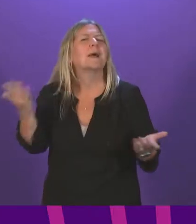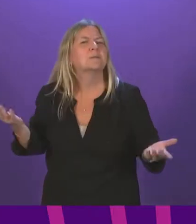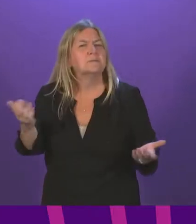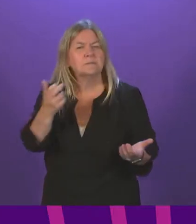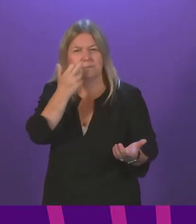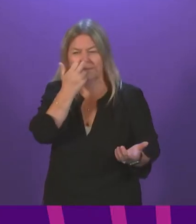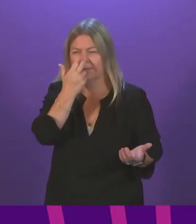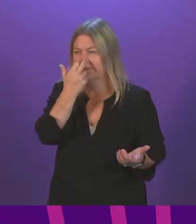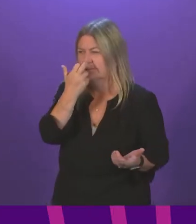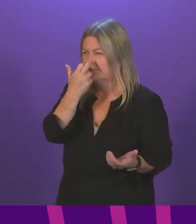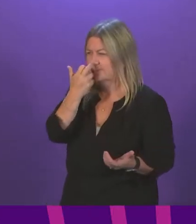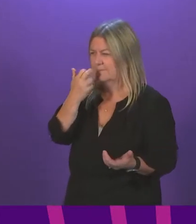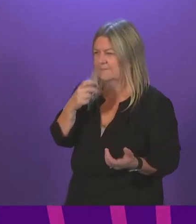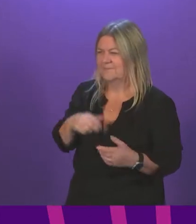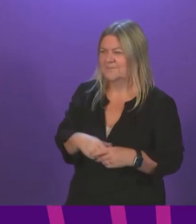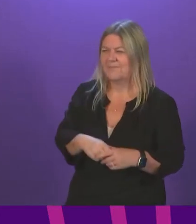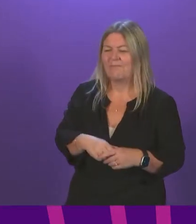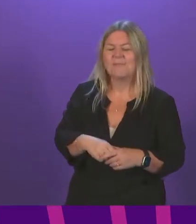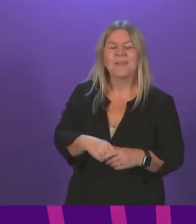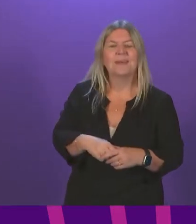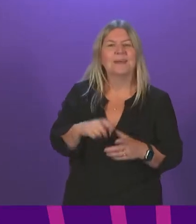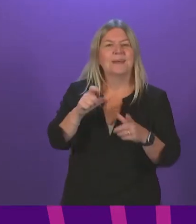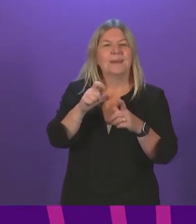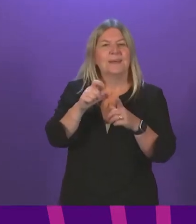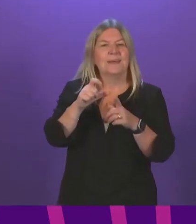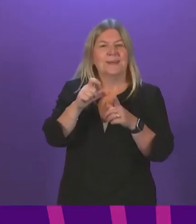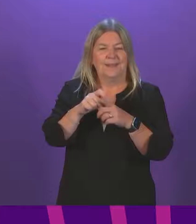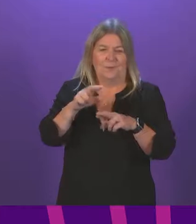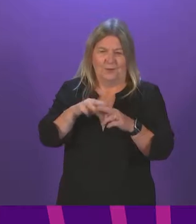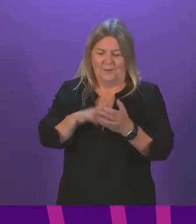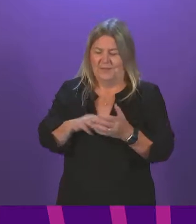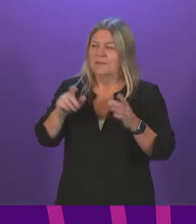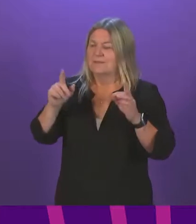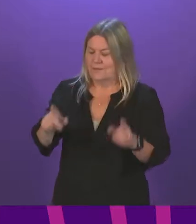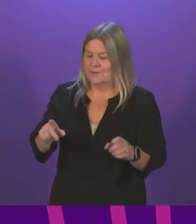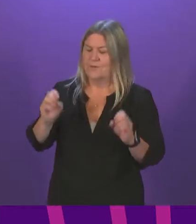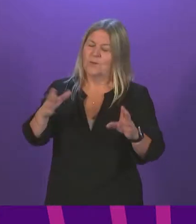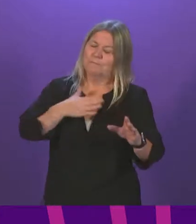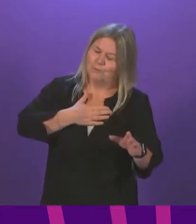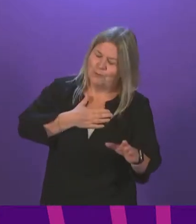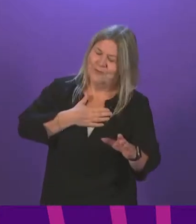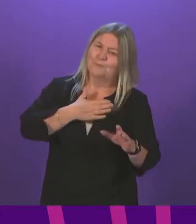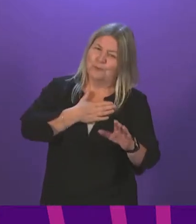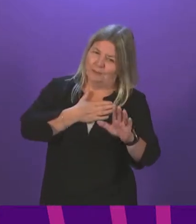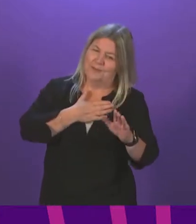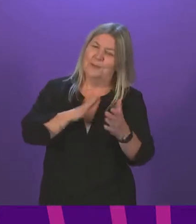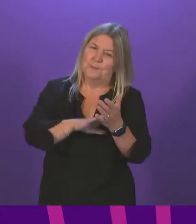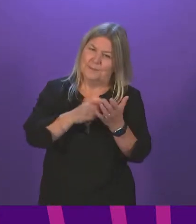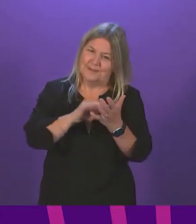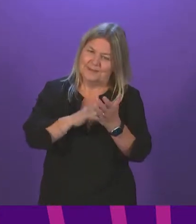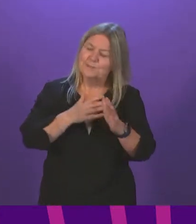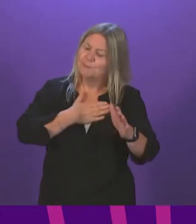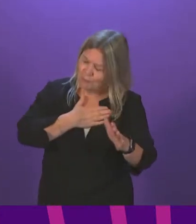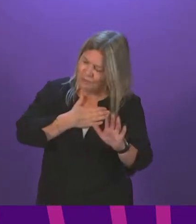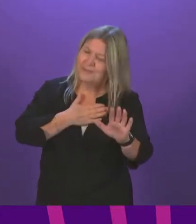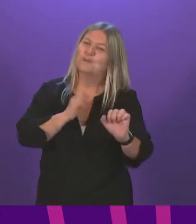Cabinet Secretary. The first point I would make is that Mr Simpson – actually I should have addressed this. My apologies to Mr Simpson. I didn't address this